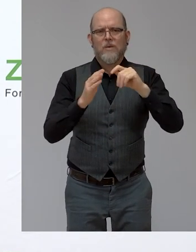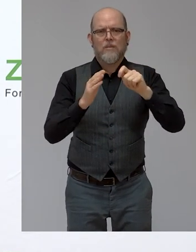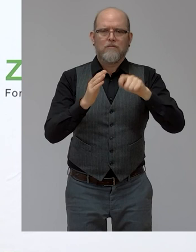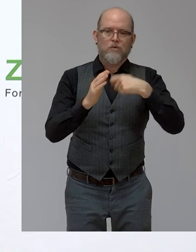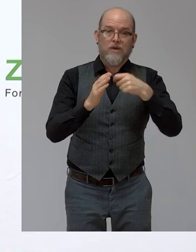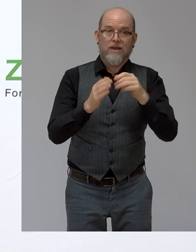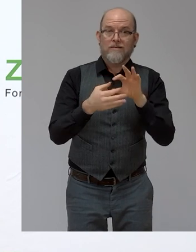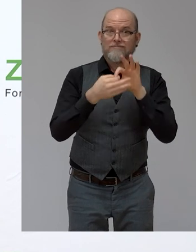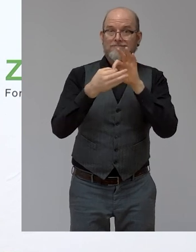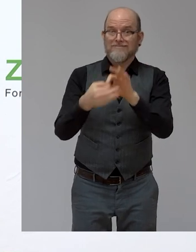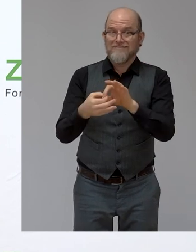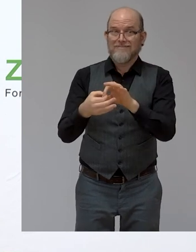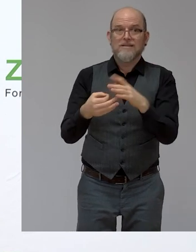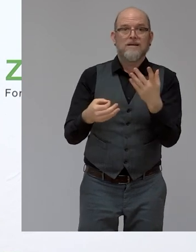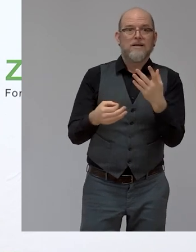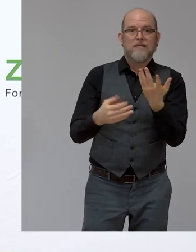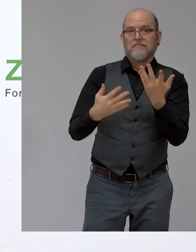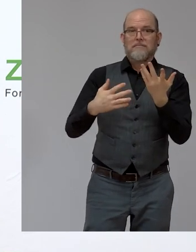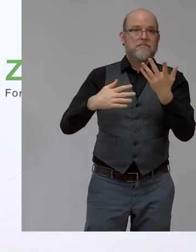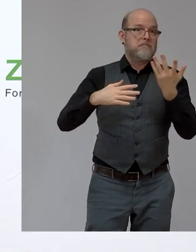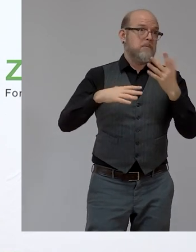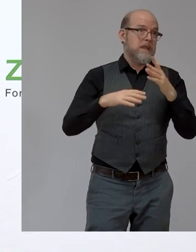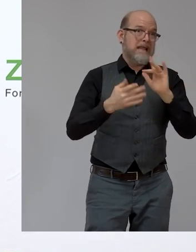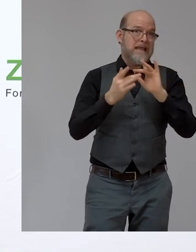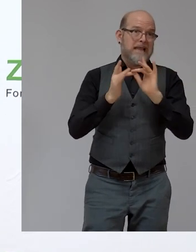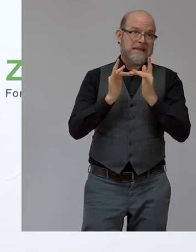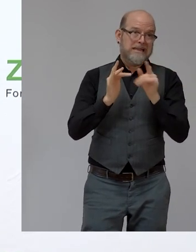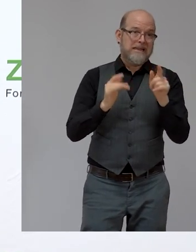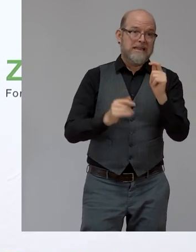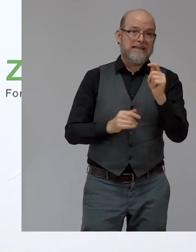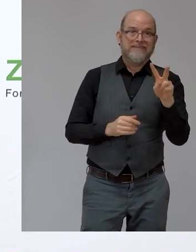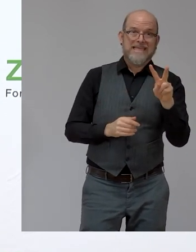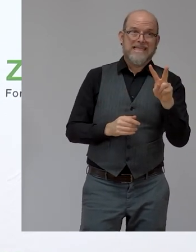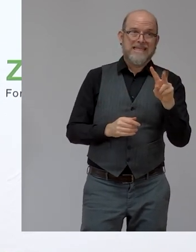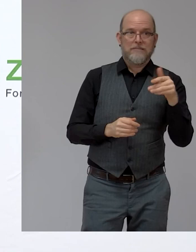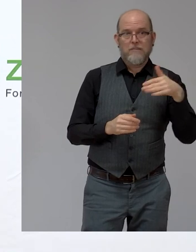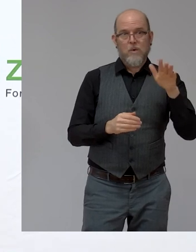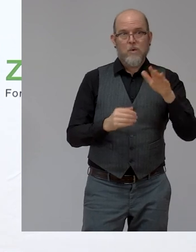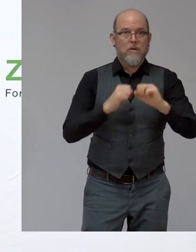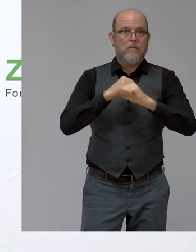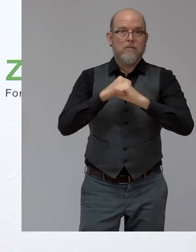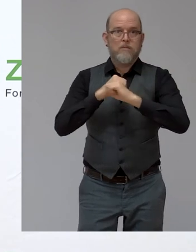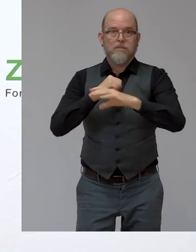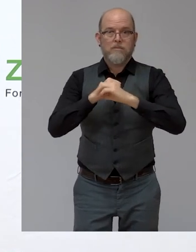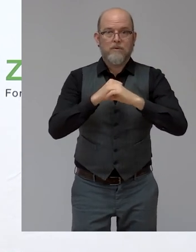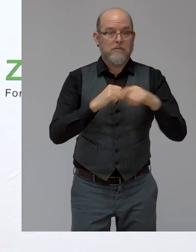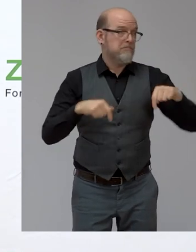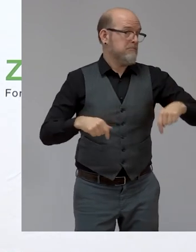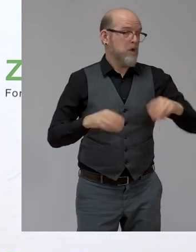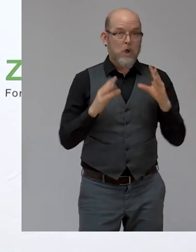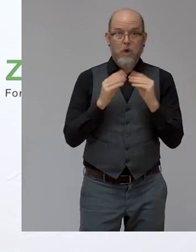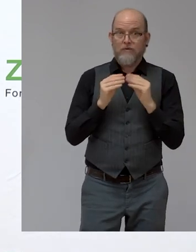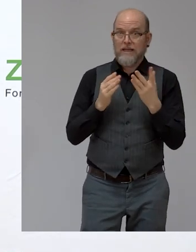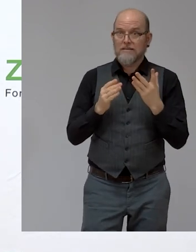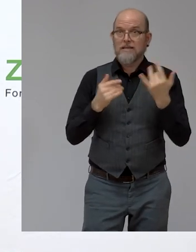TV platform. Hopefully two weeks after the conference, we will have all the content of this conference, but we will constantly develop this and, uh, and make,